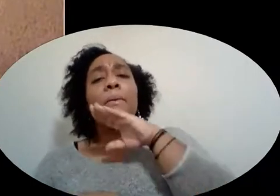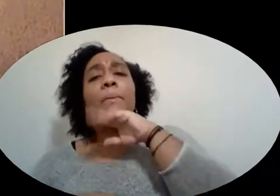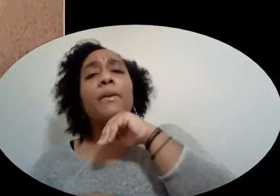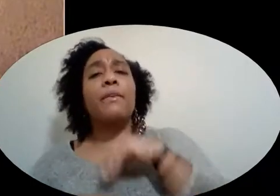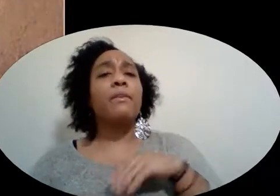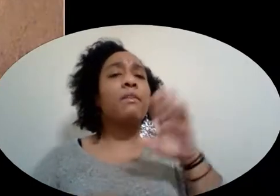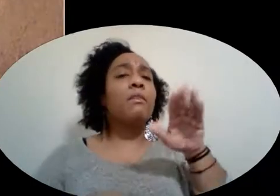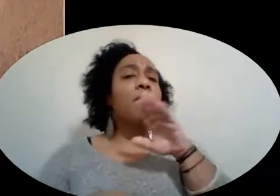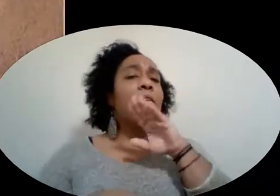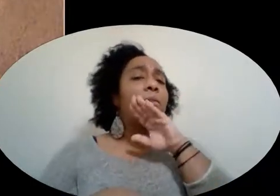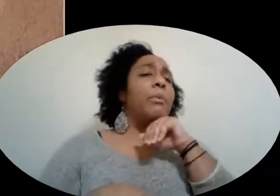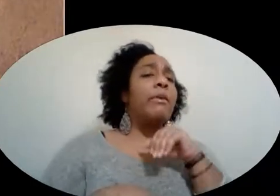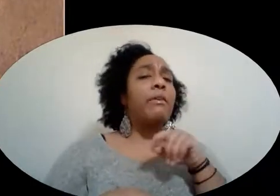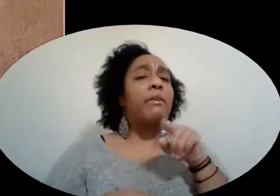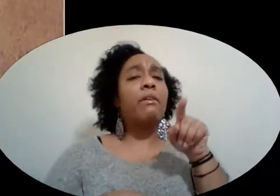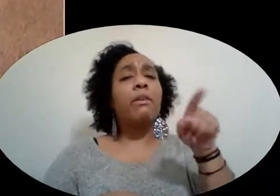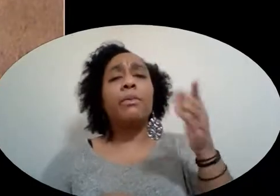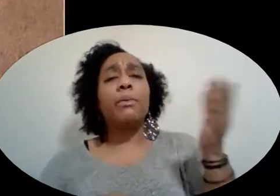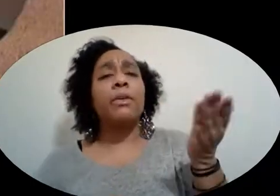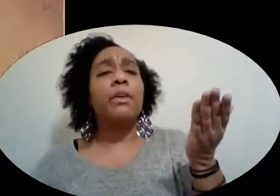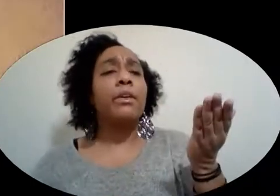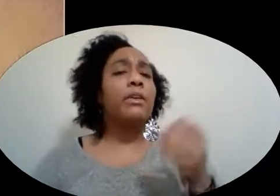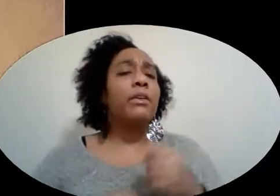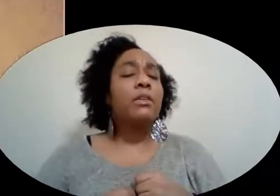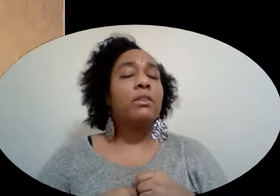Little pig, little pig, are you in?